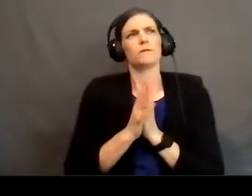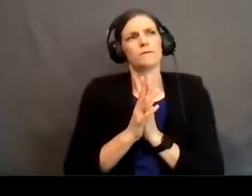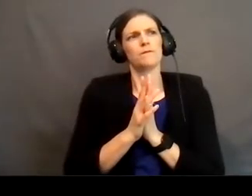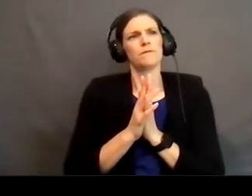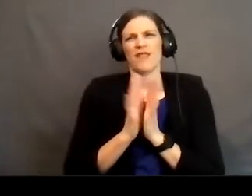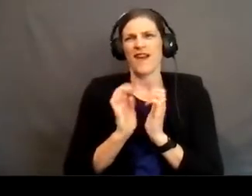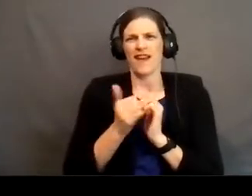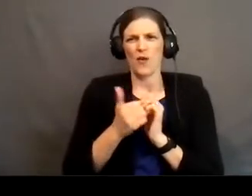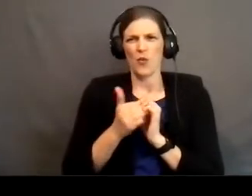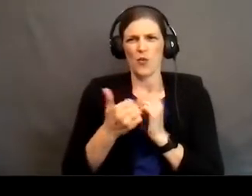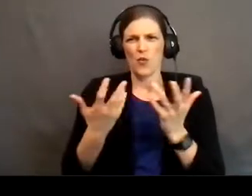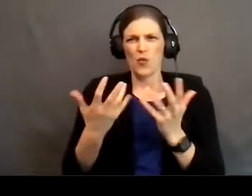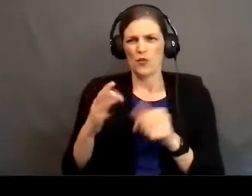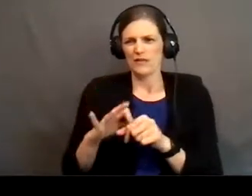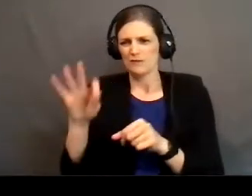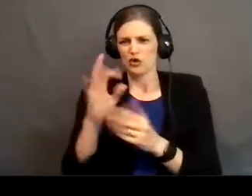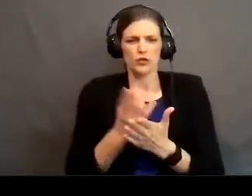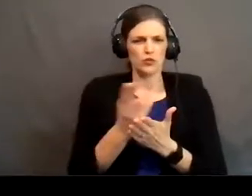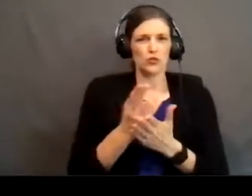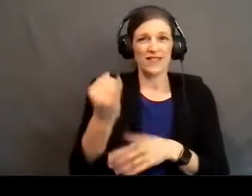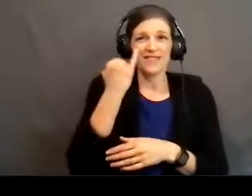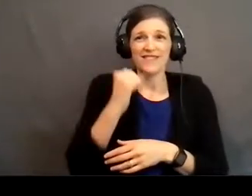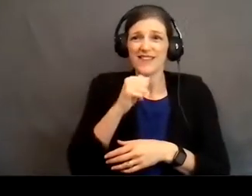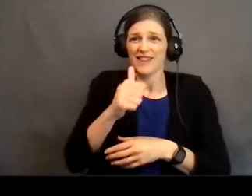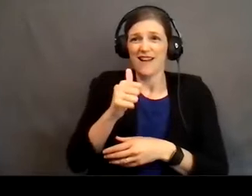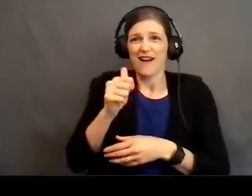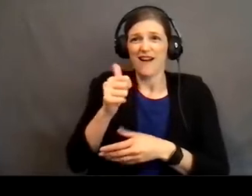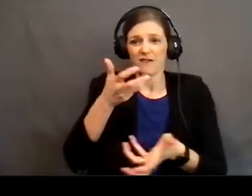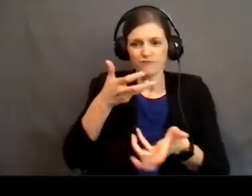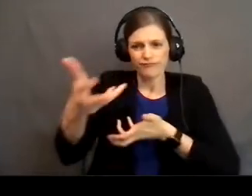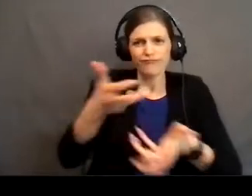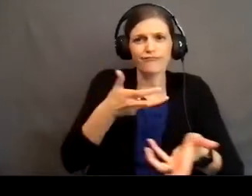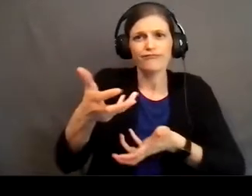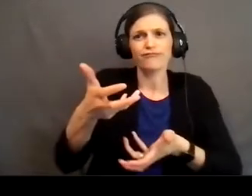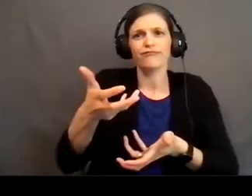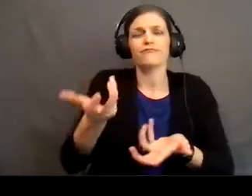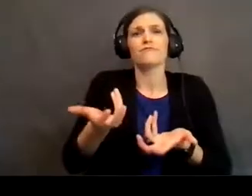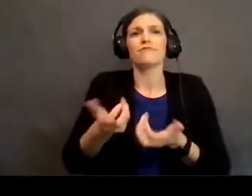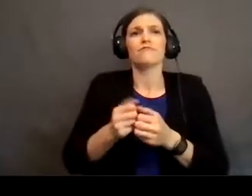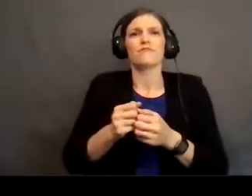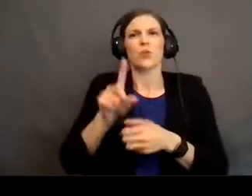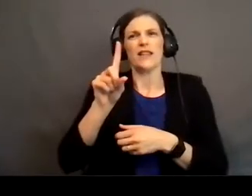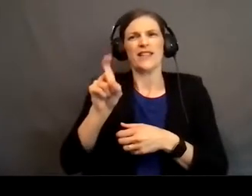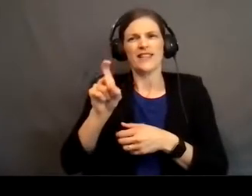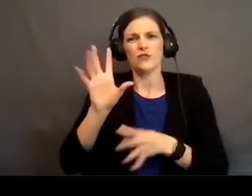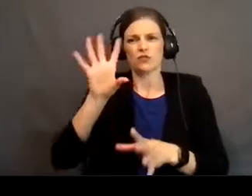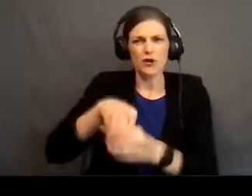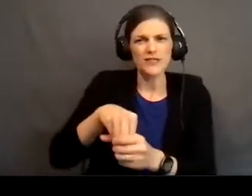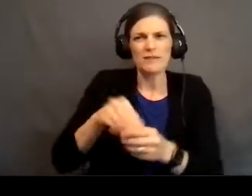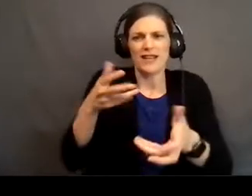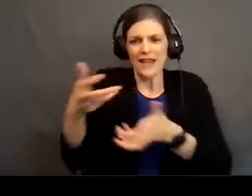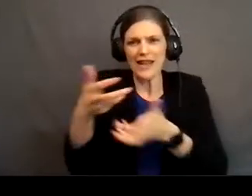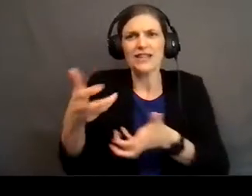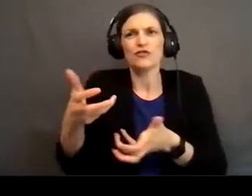How can you worship in spirit and in truth if you're not engaged? Right? This is something that we need to engage in. Worship